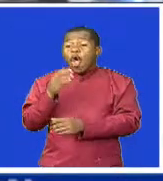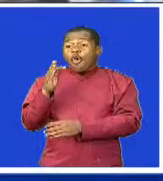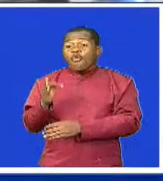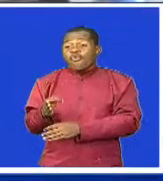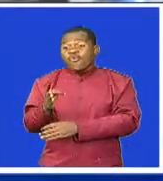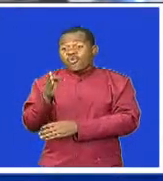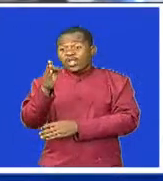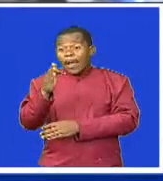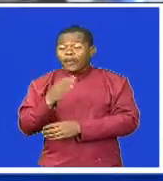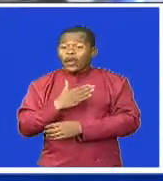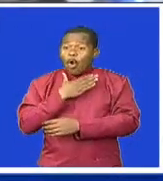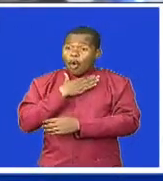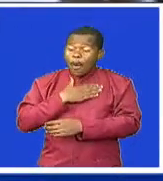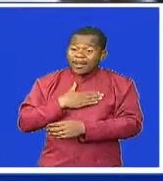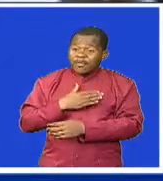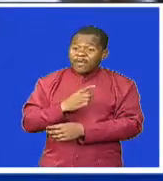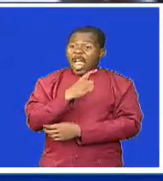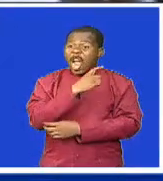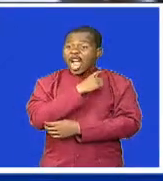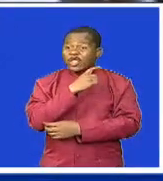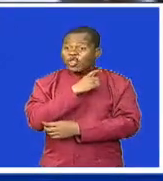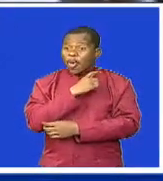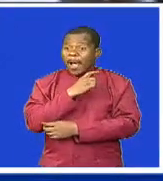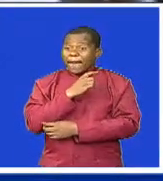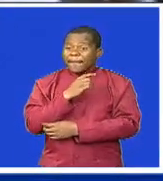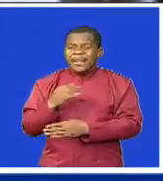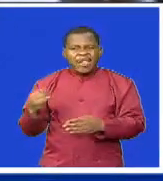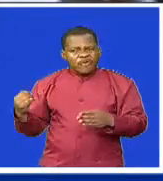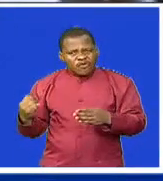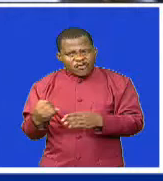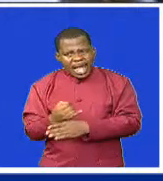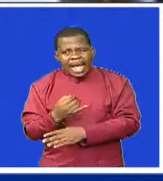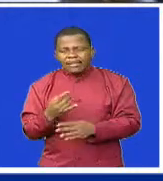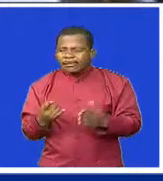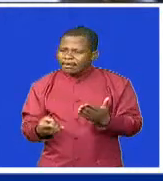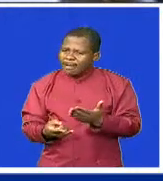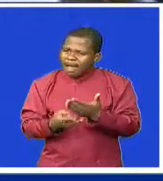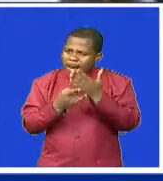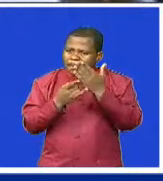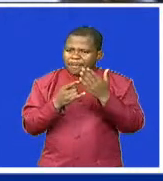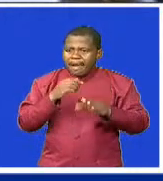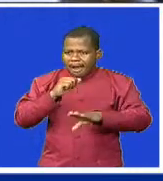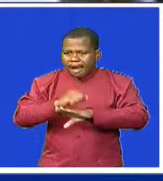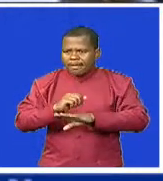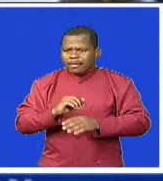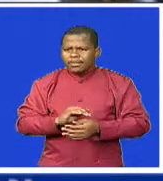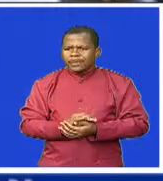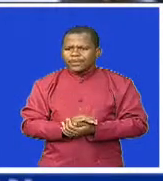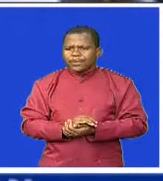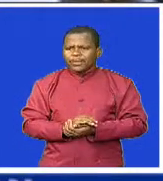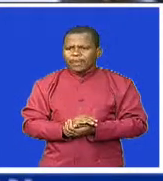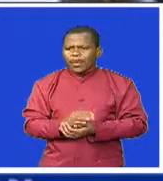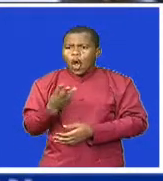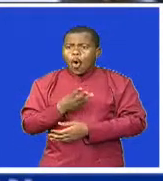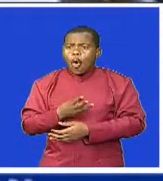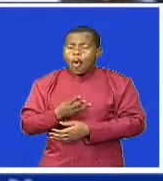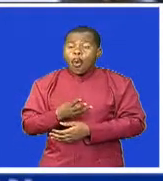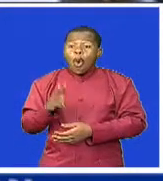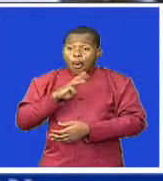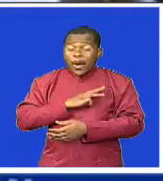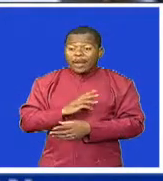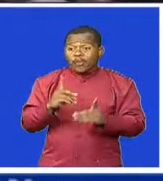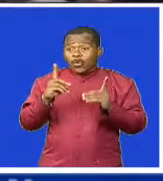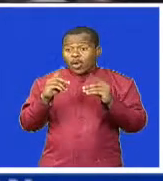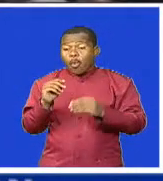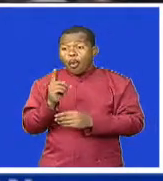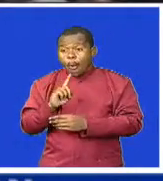saying we want to place the customer at the centre of all our operations. What we will be doing with the strategic